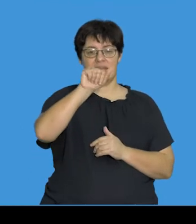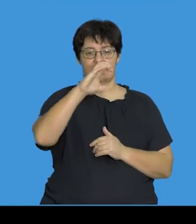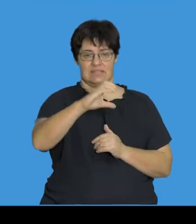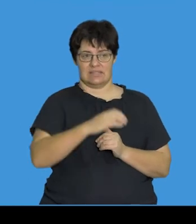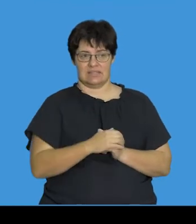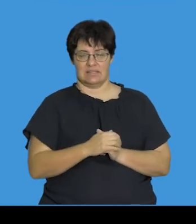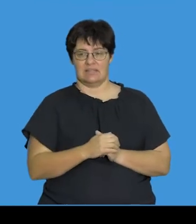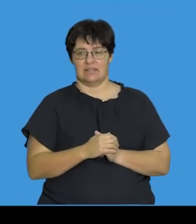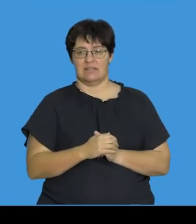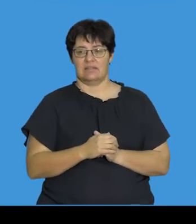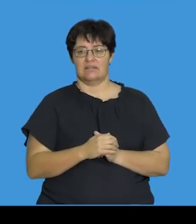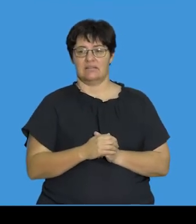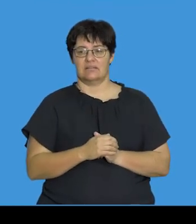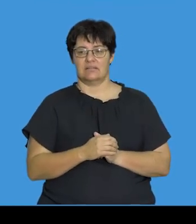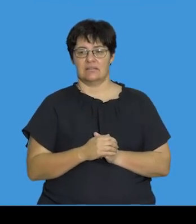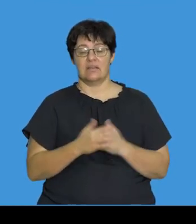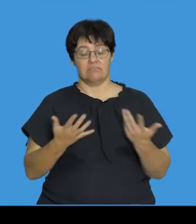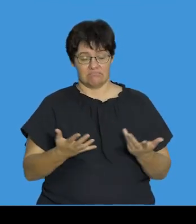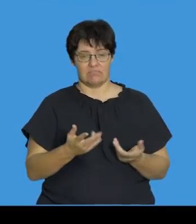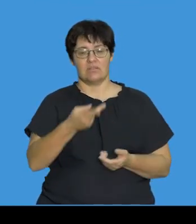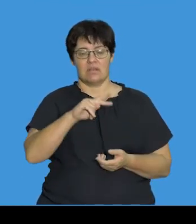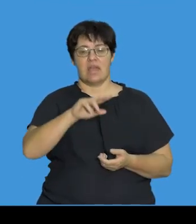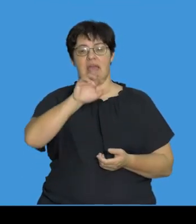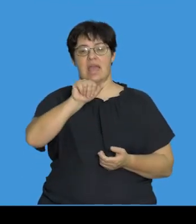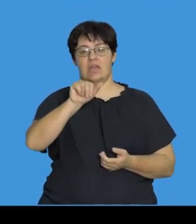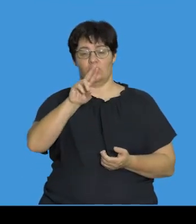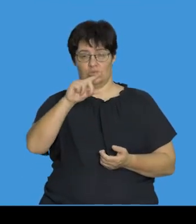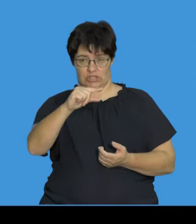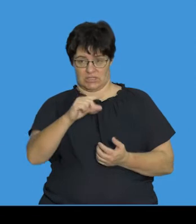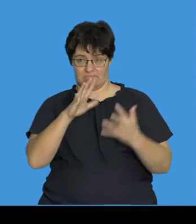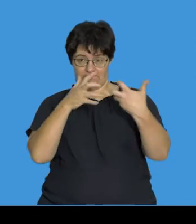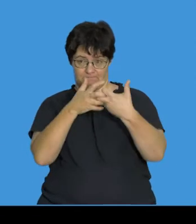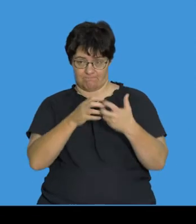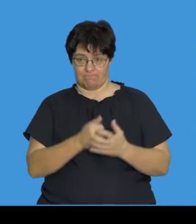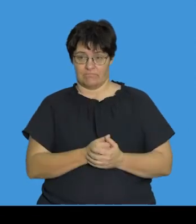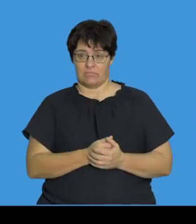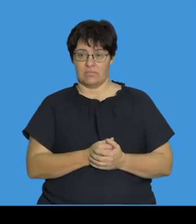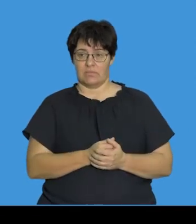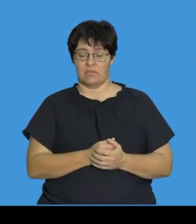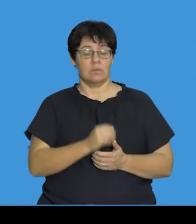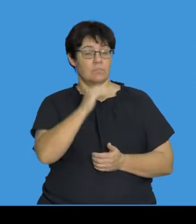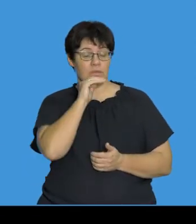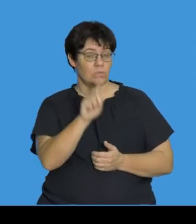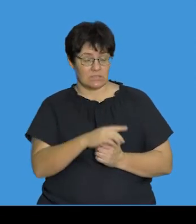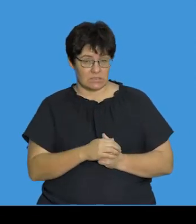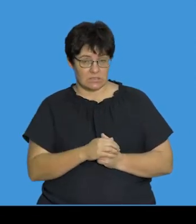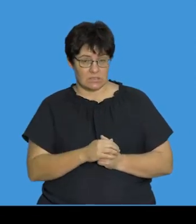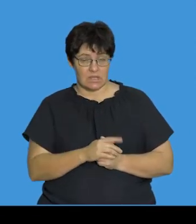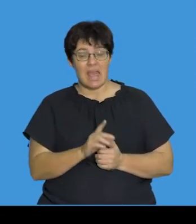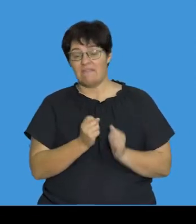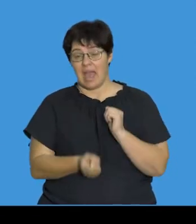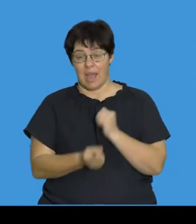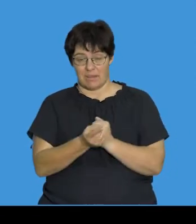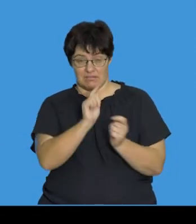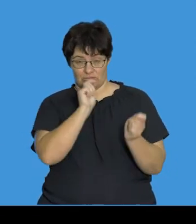and that will transcribe into AUG. That, in turn, means that if a mutation took